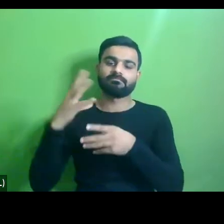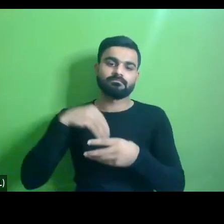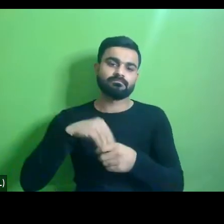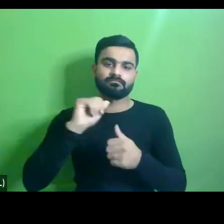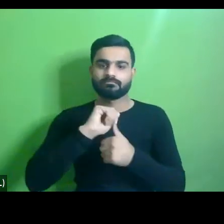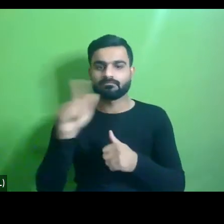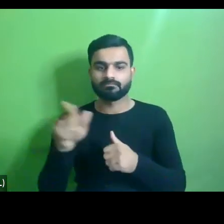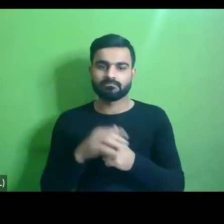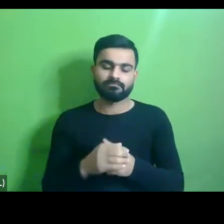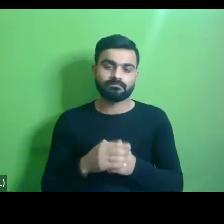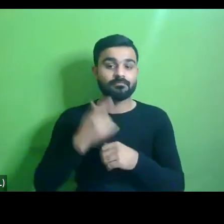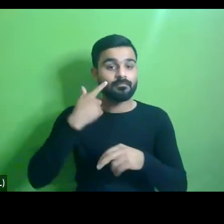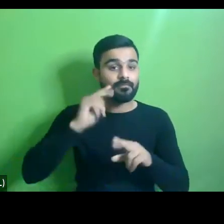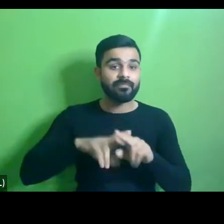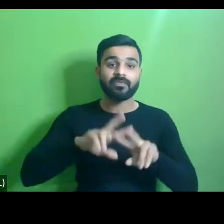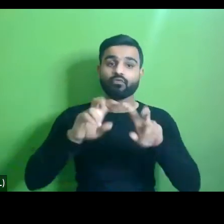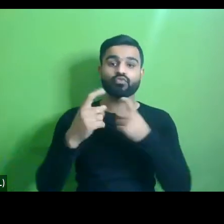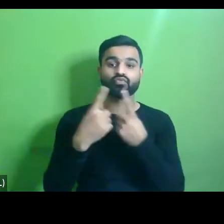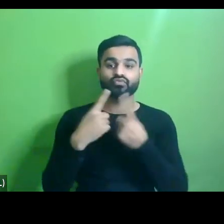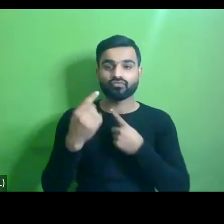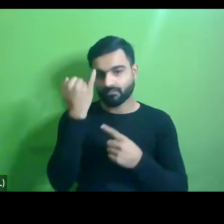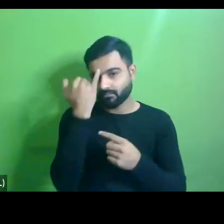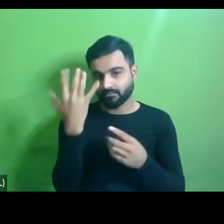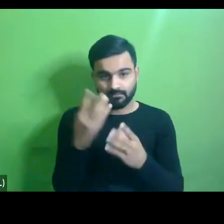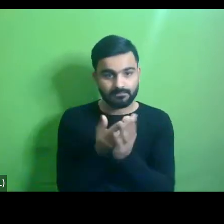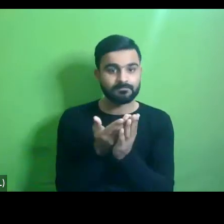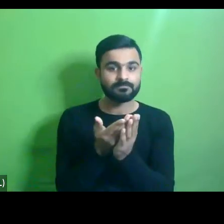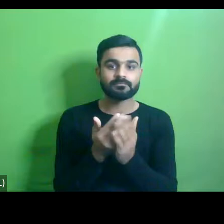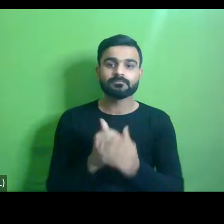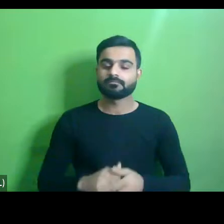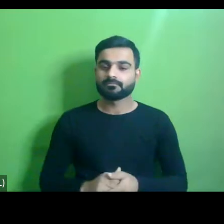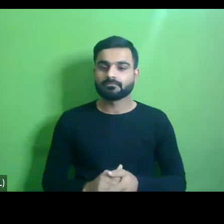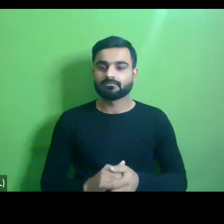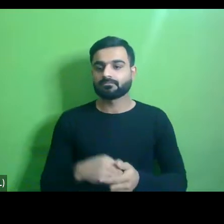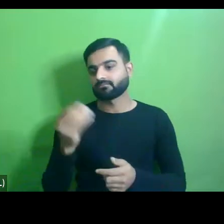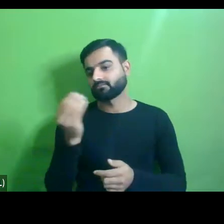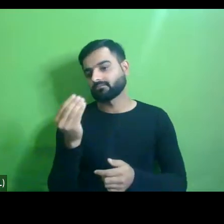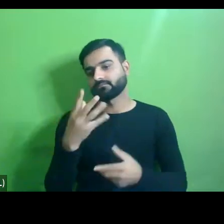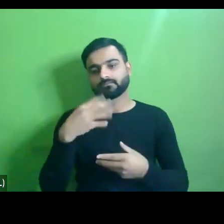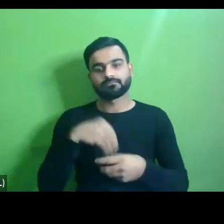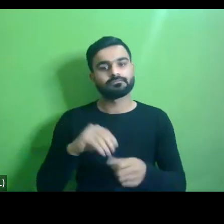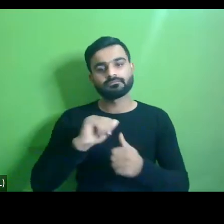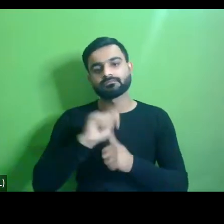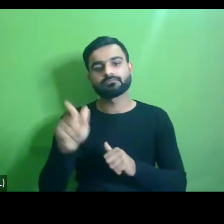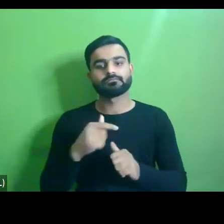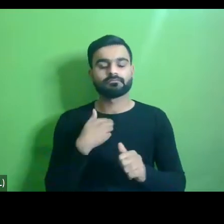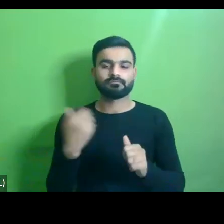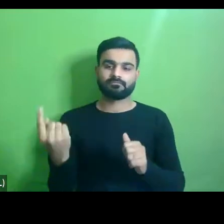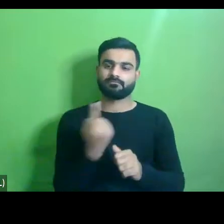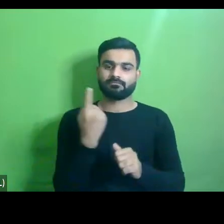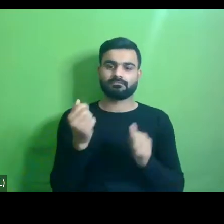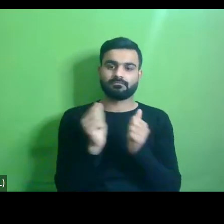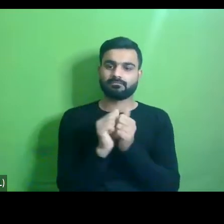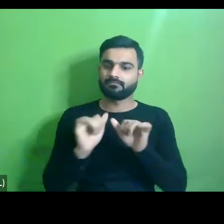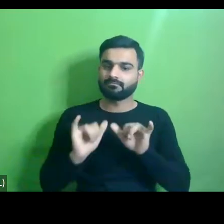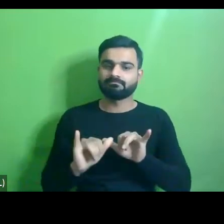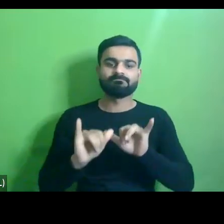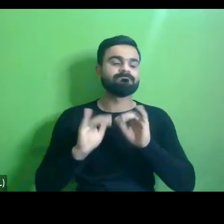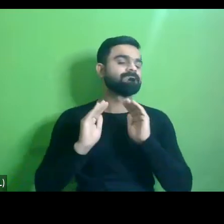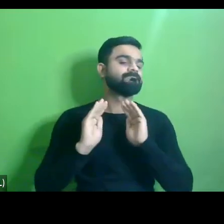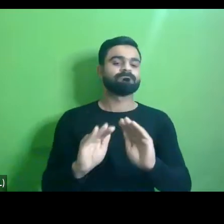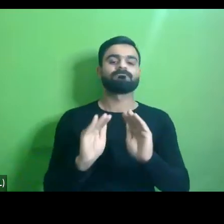so when you talk about inclusive the idea i think is that something that takes everyone along that is able to accommodate everyone